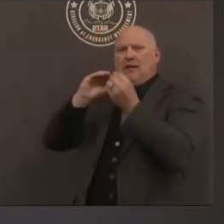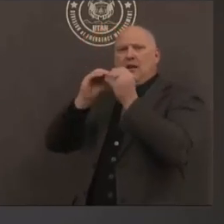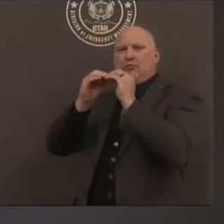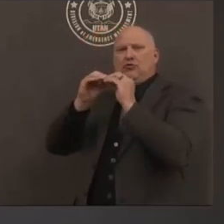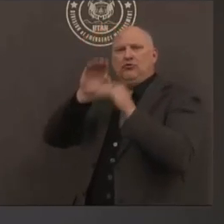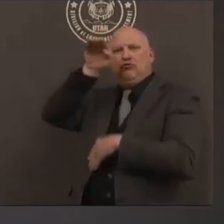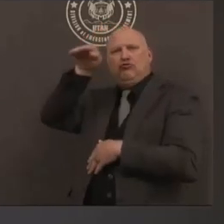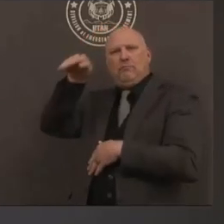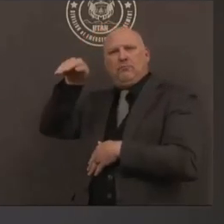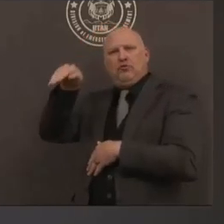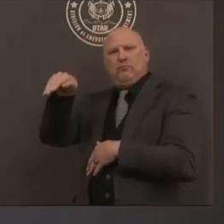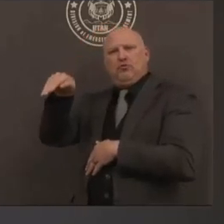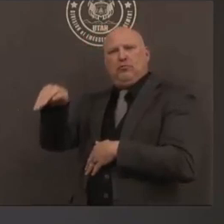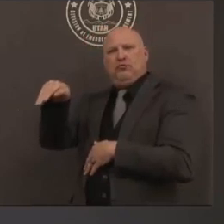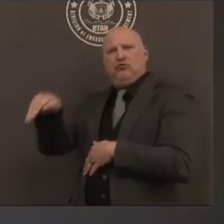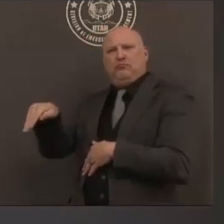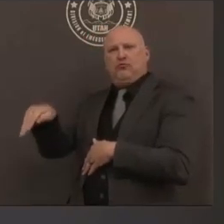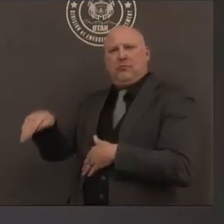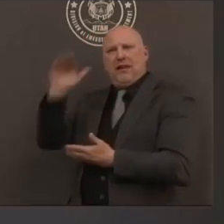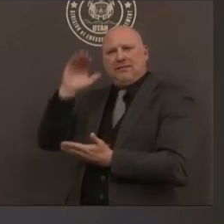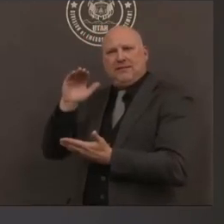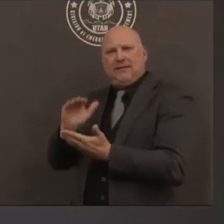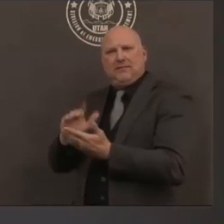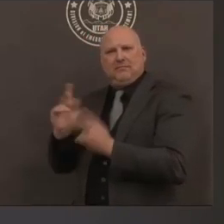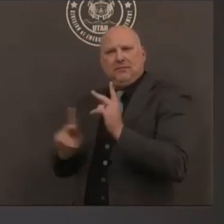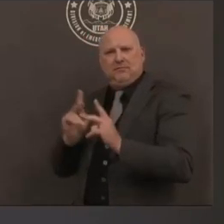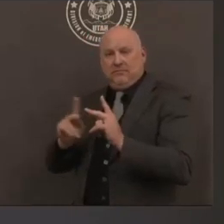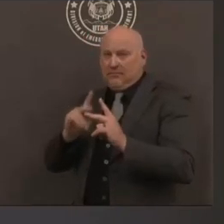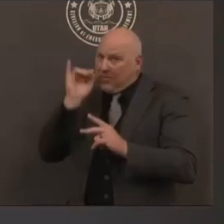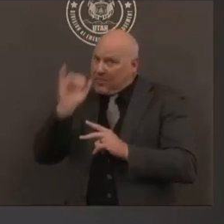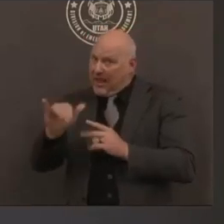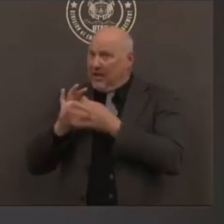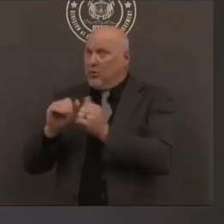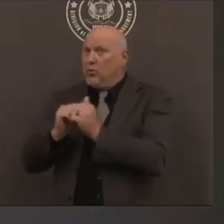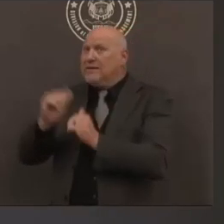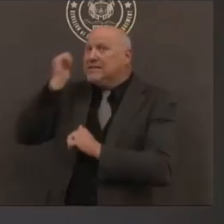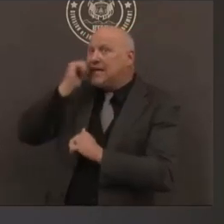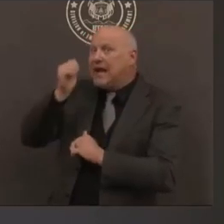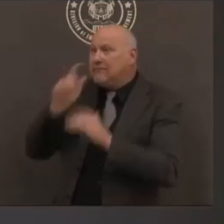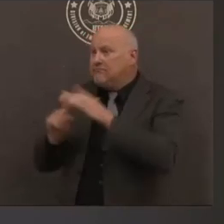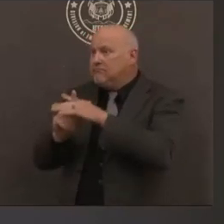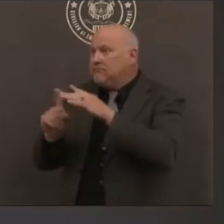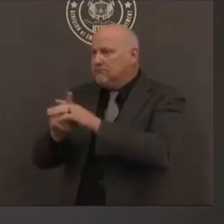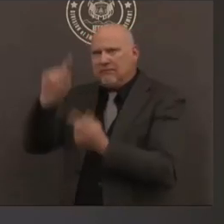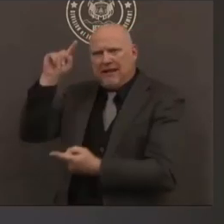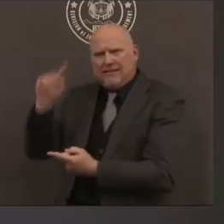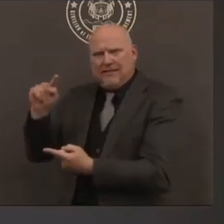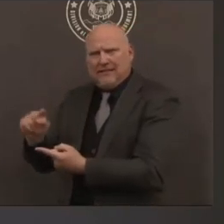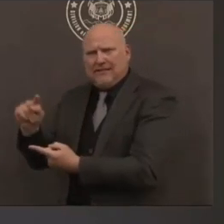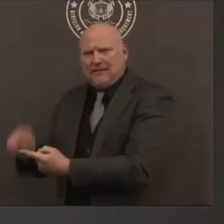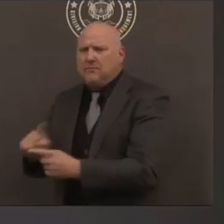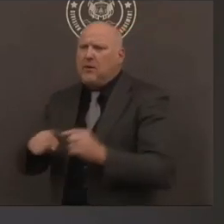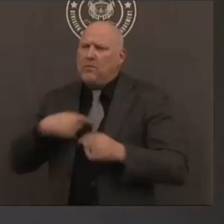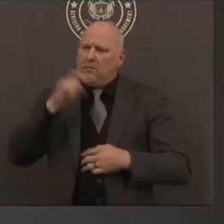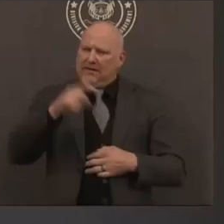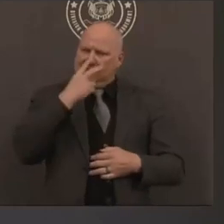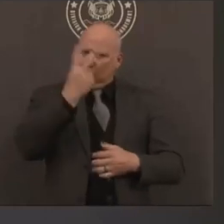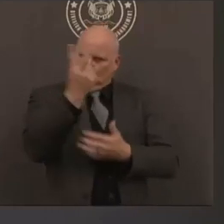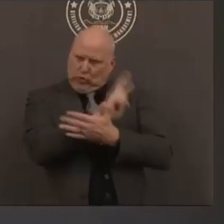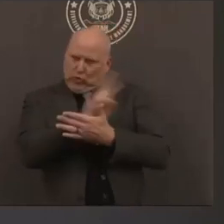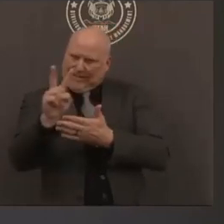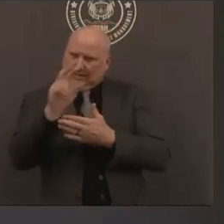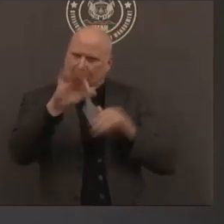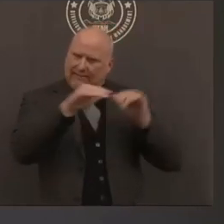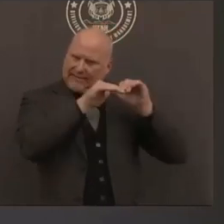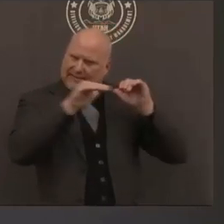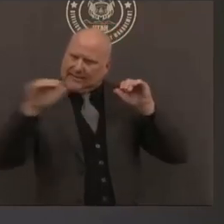every day however that growth rate has been slowing over the past several days so so the signs are good but i think we still have to wait a little bit longer